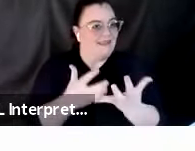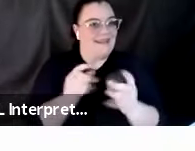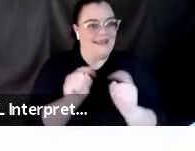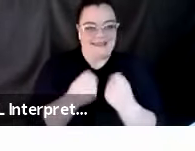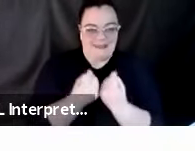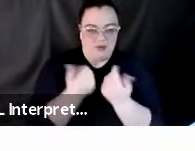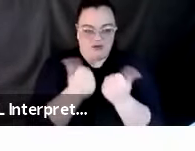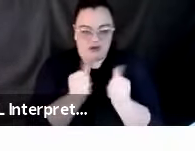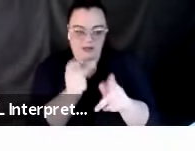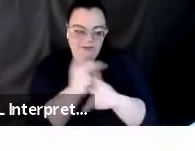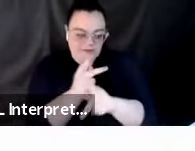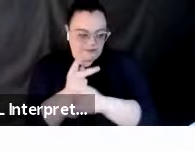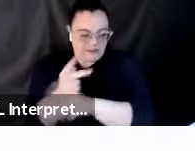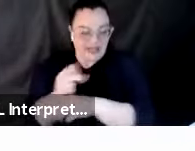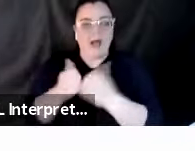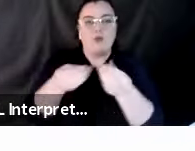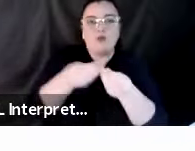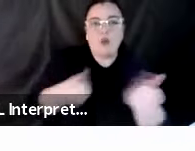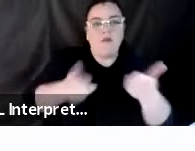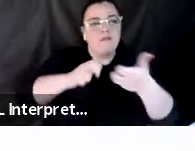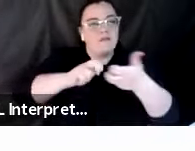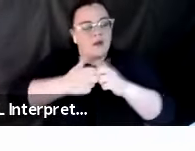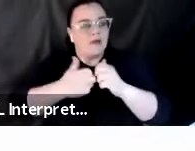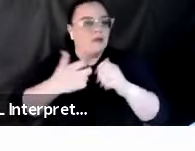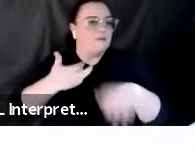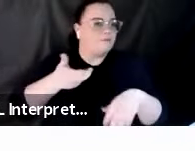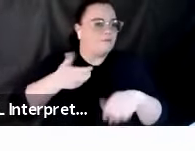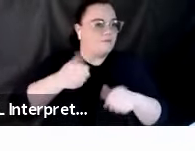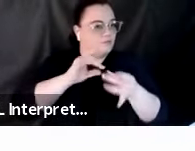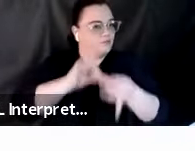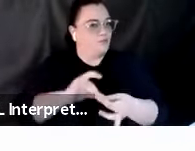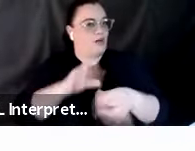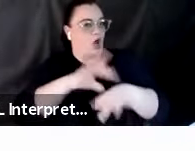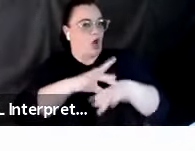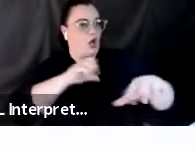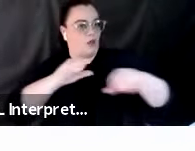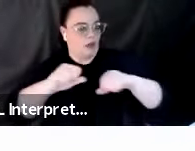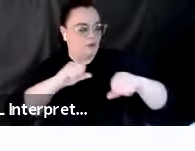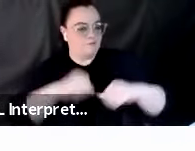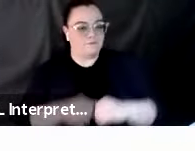to try to solve complex problems regarding earthquakes.